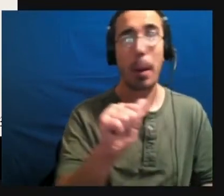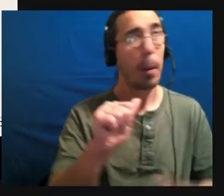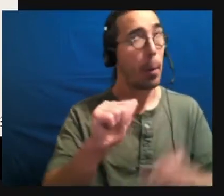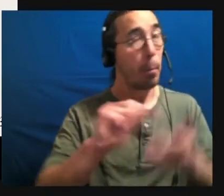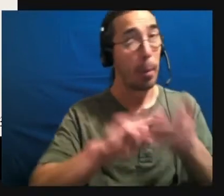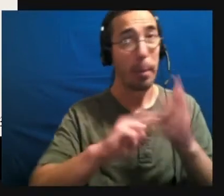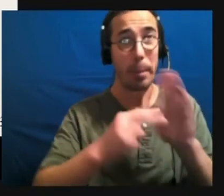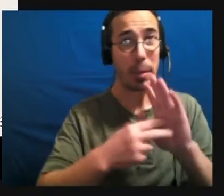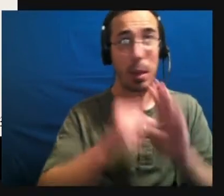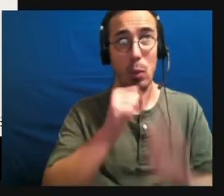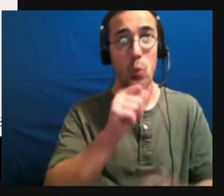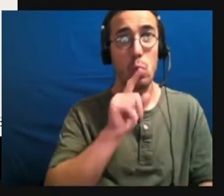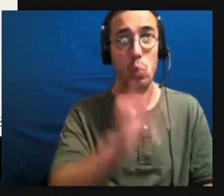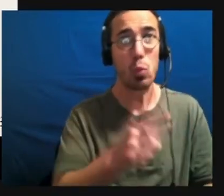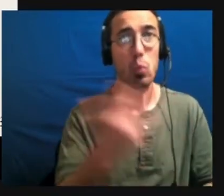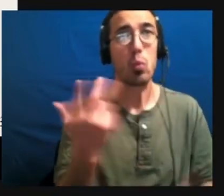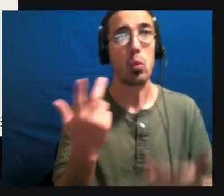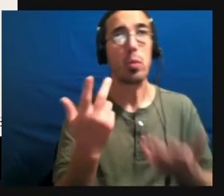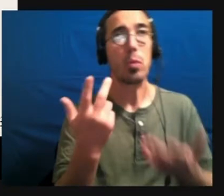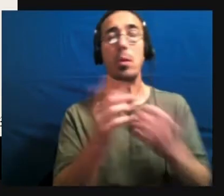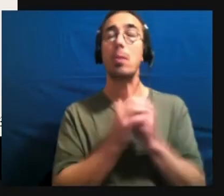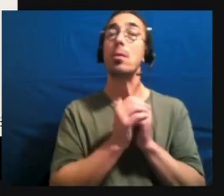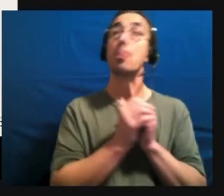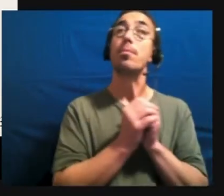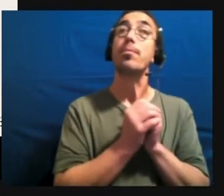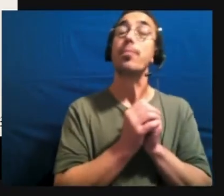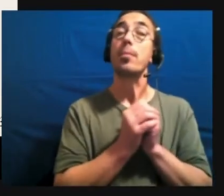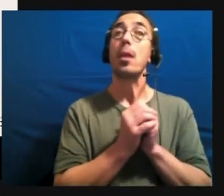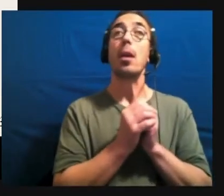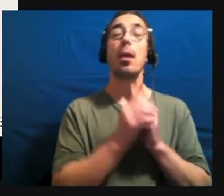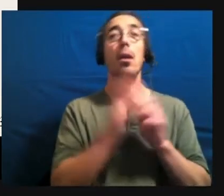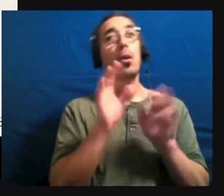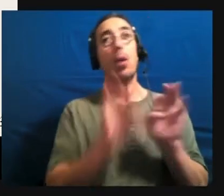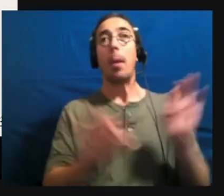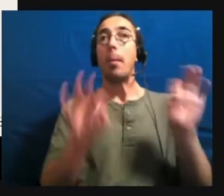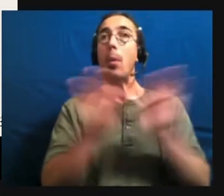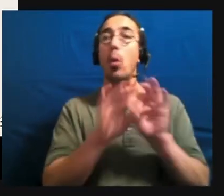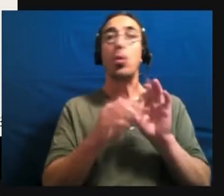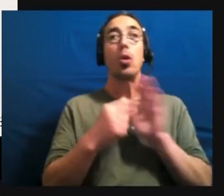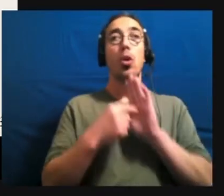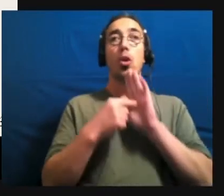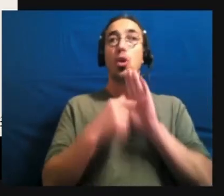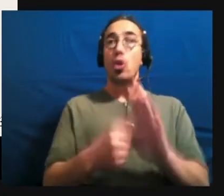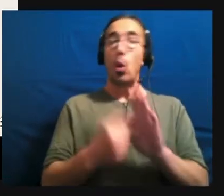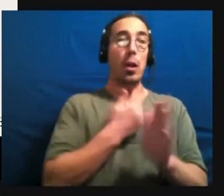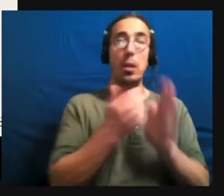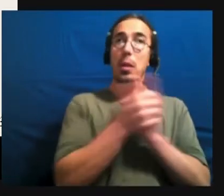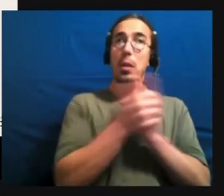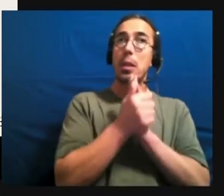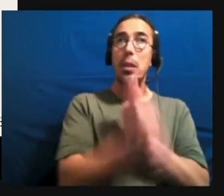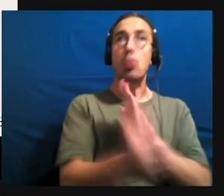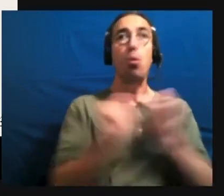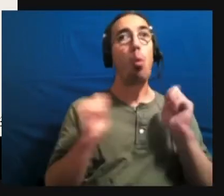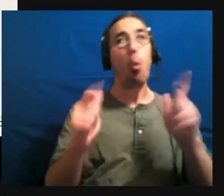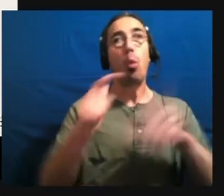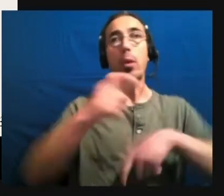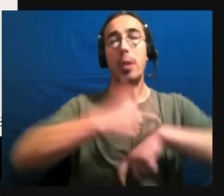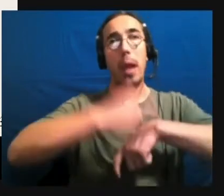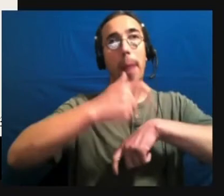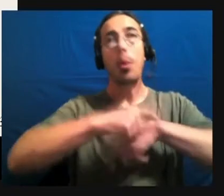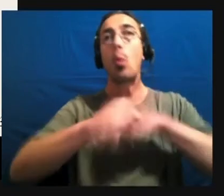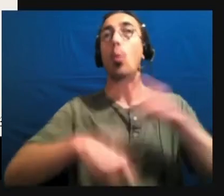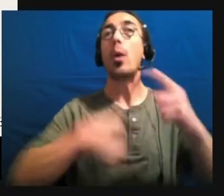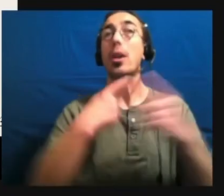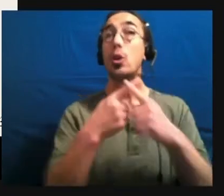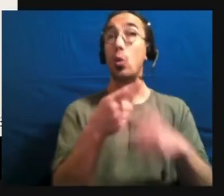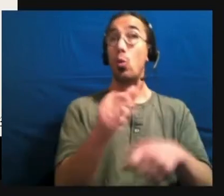Um, so it's very, very important to presume competence at all times when you're working with an autistic person.